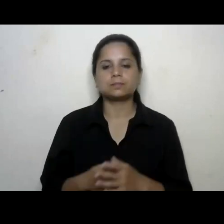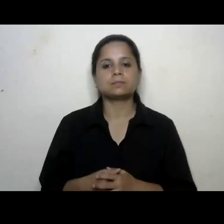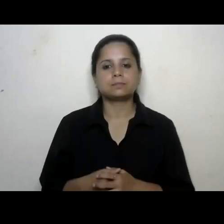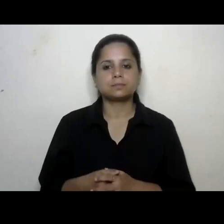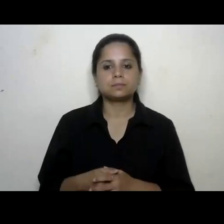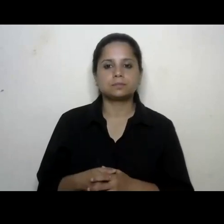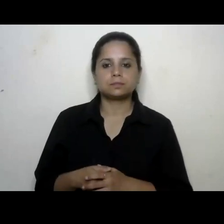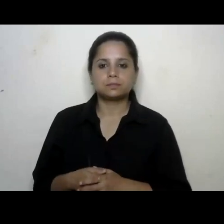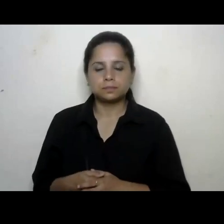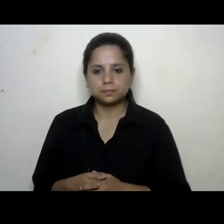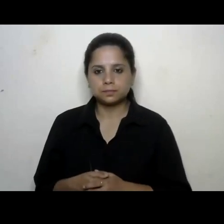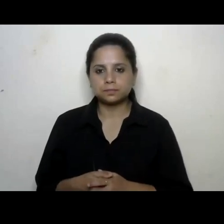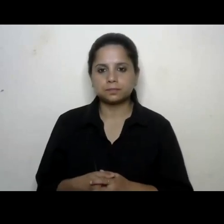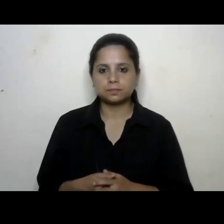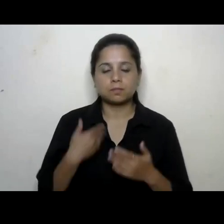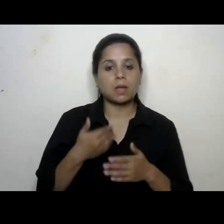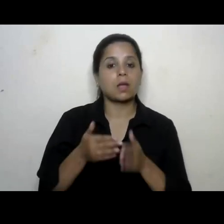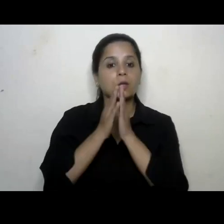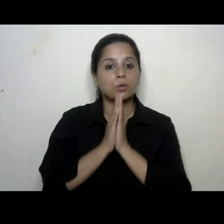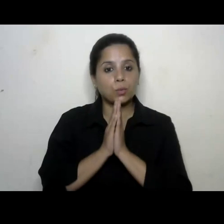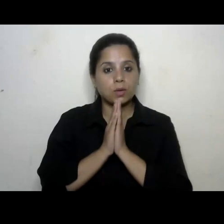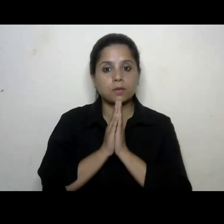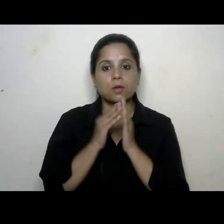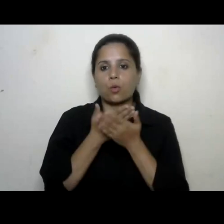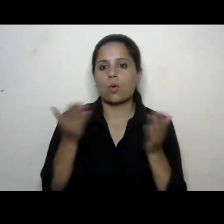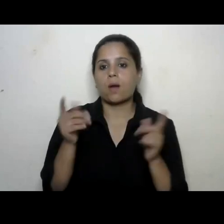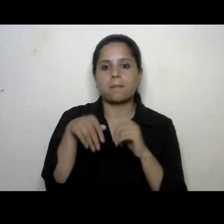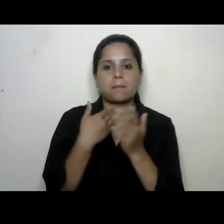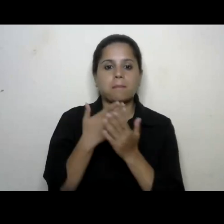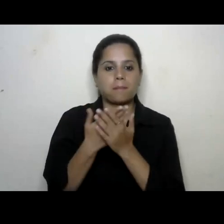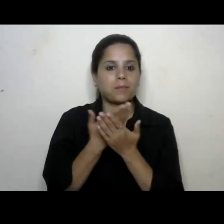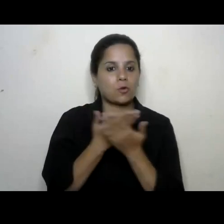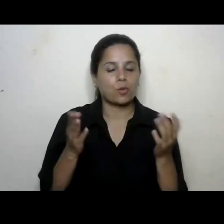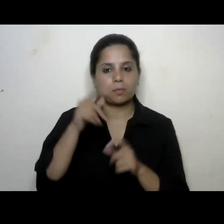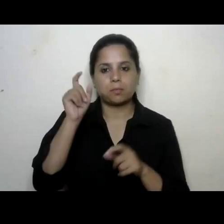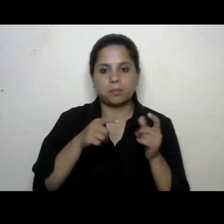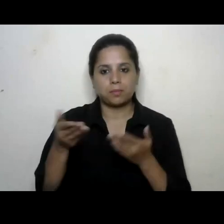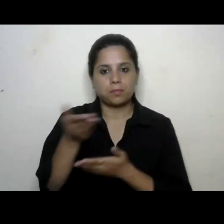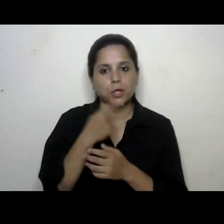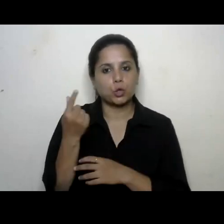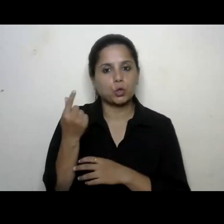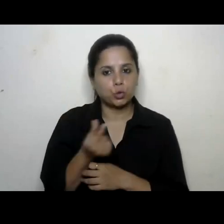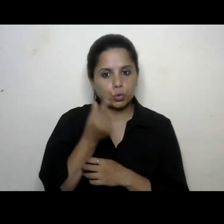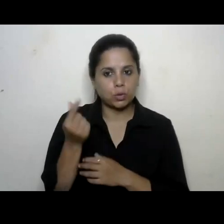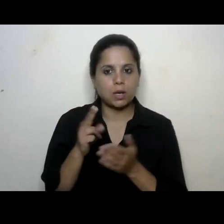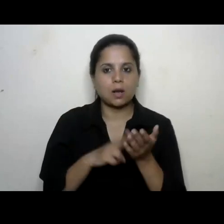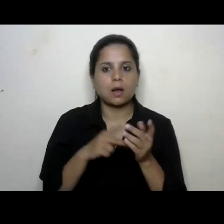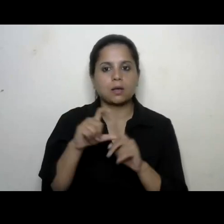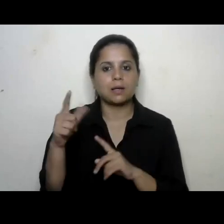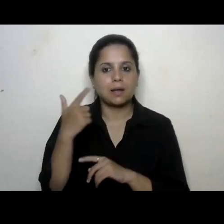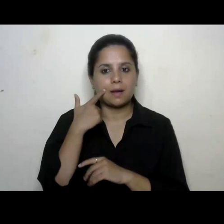So it's my request to all the participants here to use NDLI